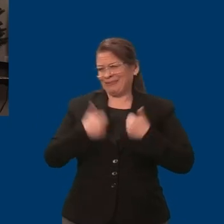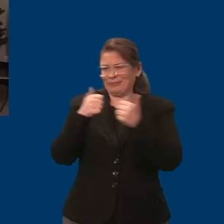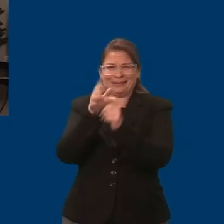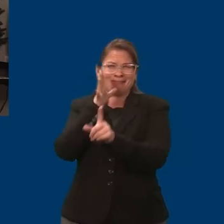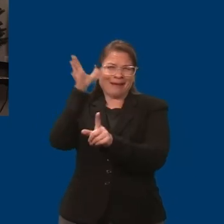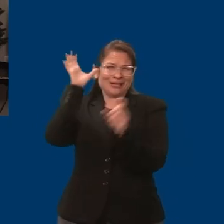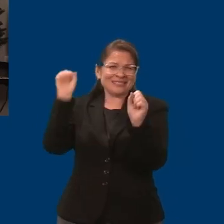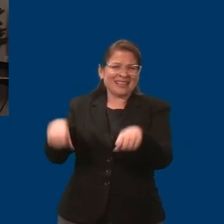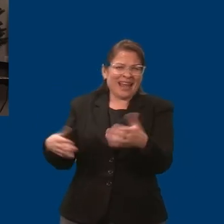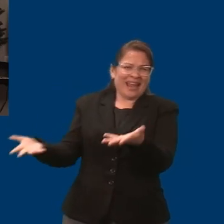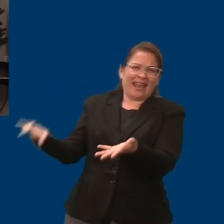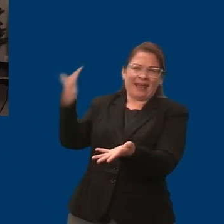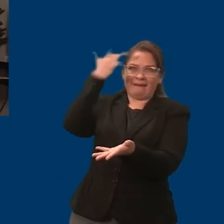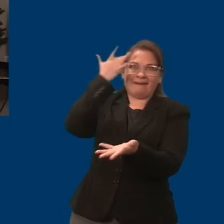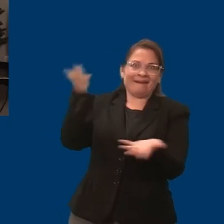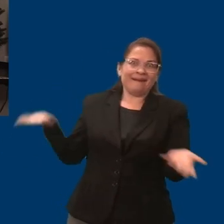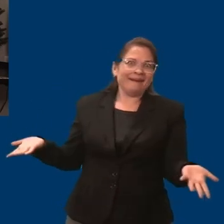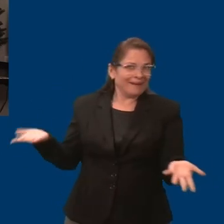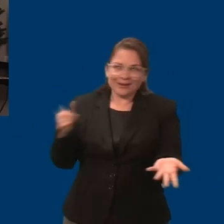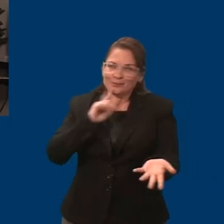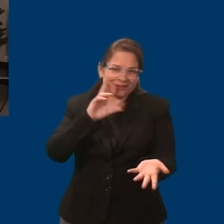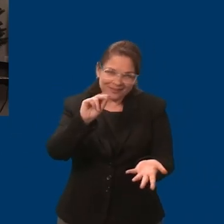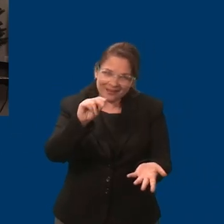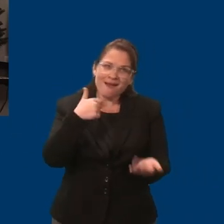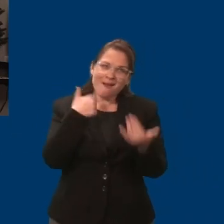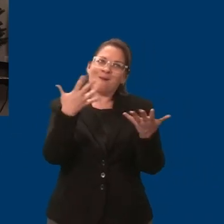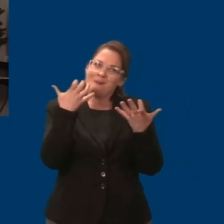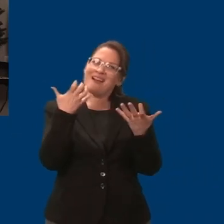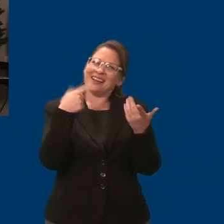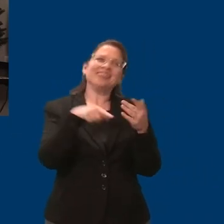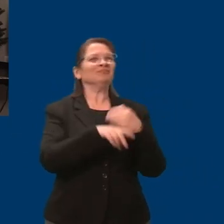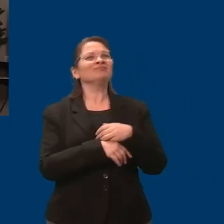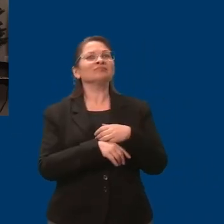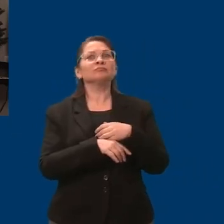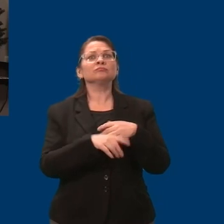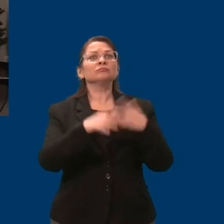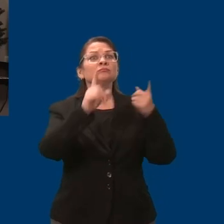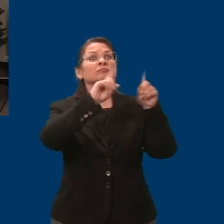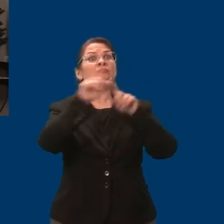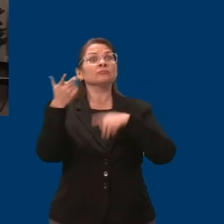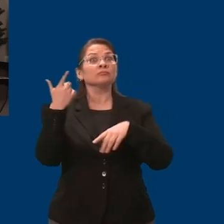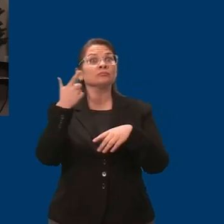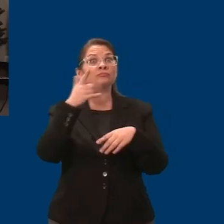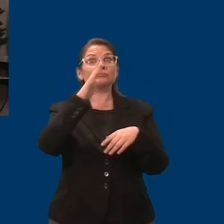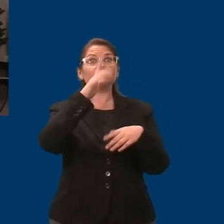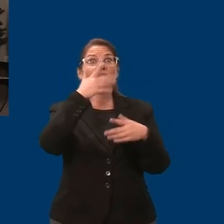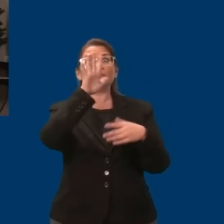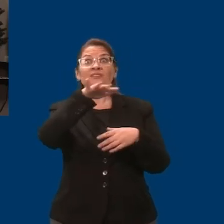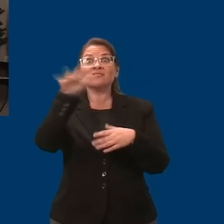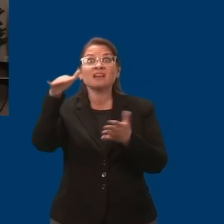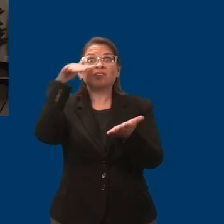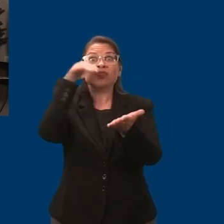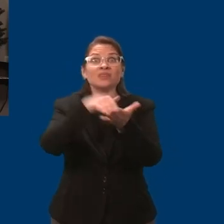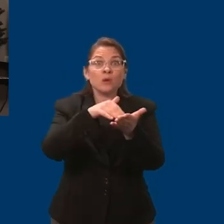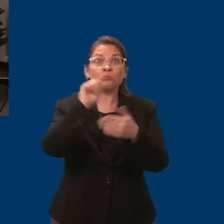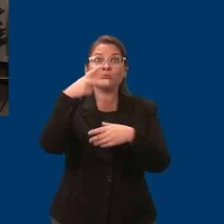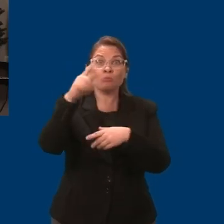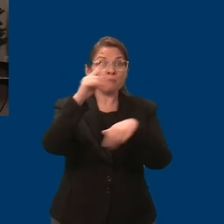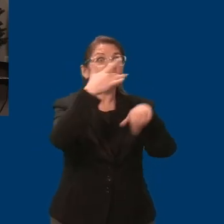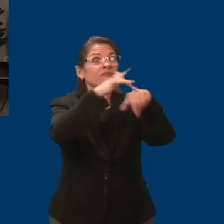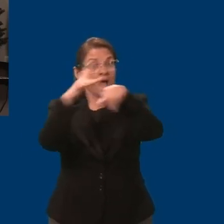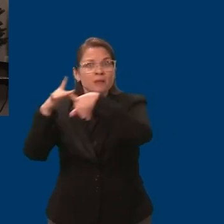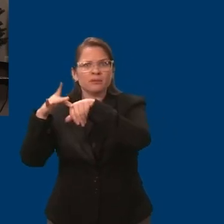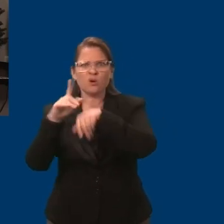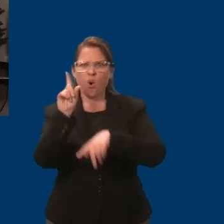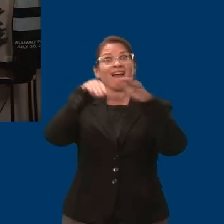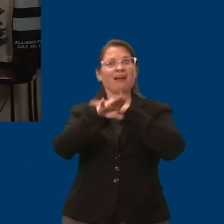5,055 current vacancies, there are two apartments that might be available and might work for someone using